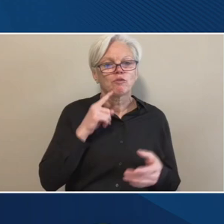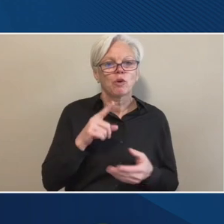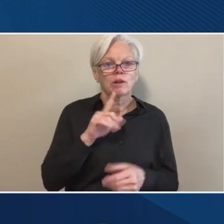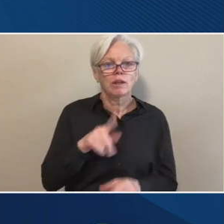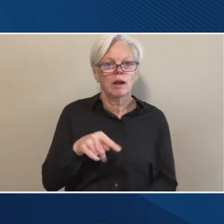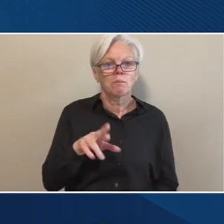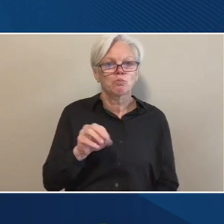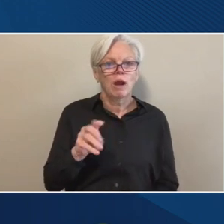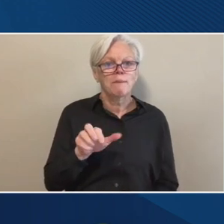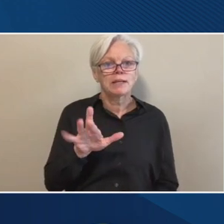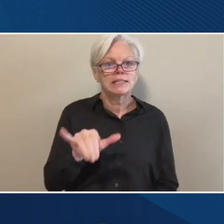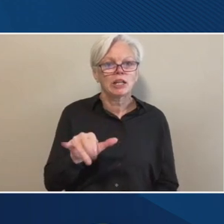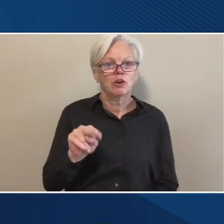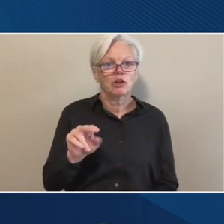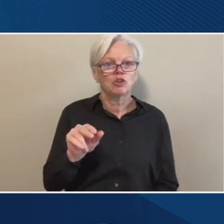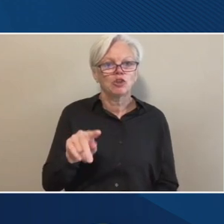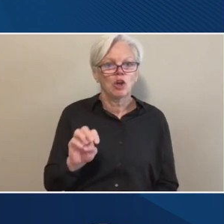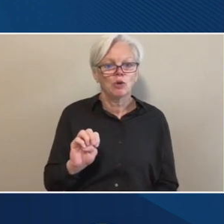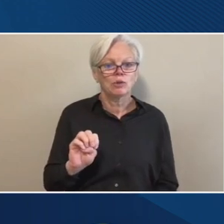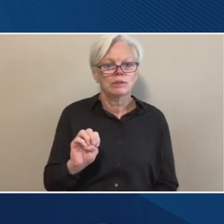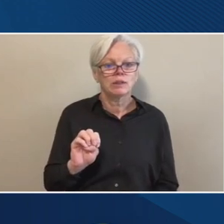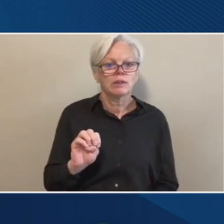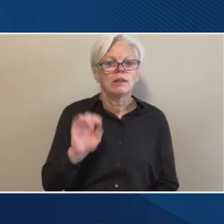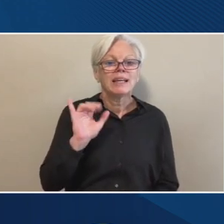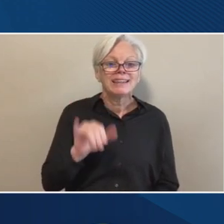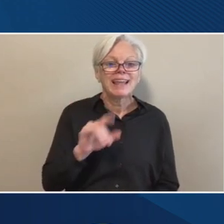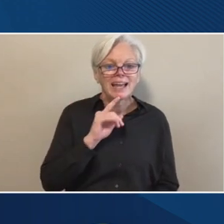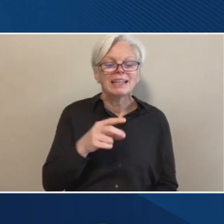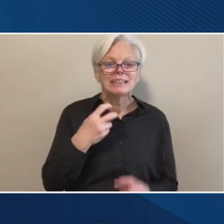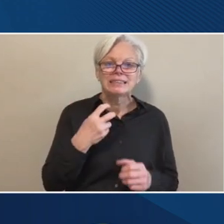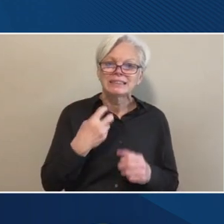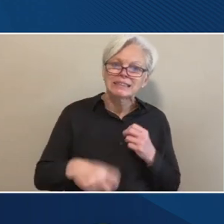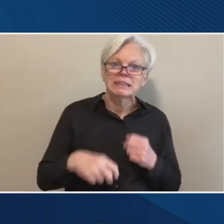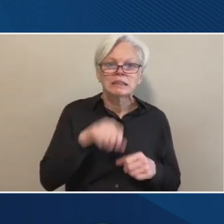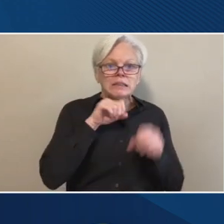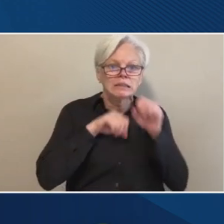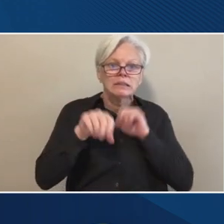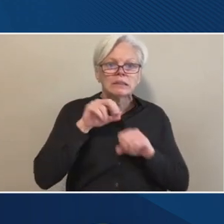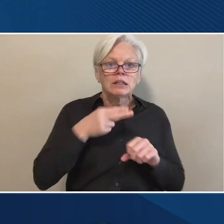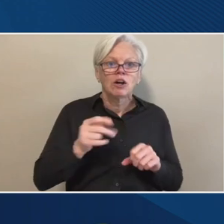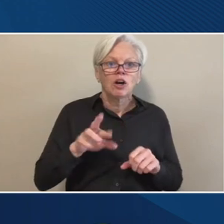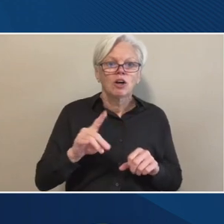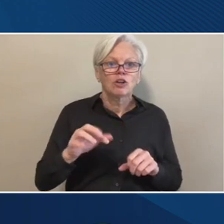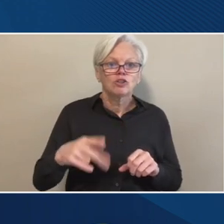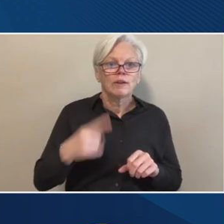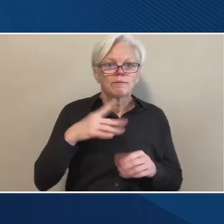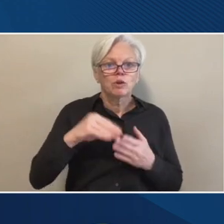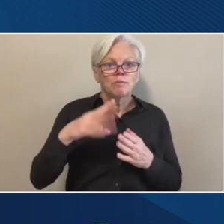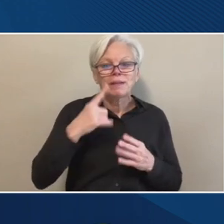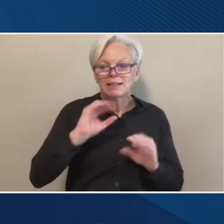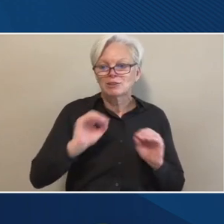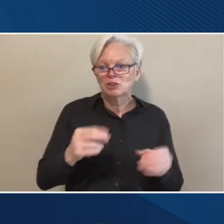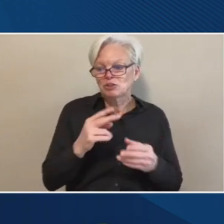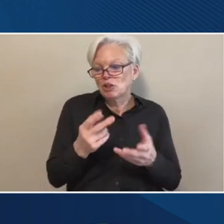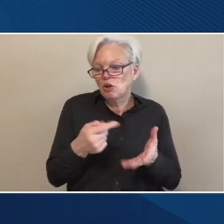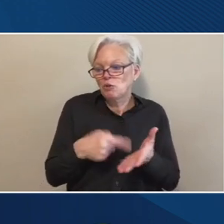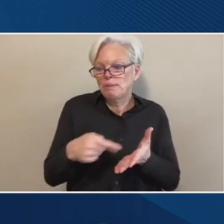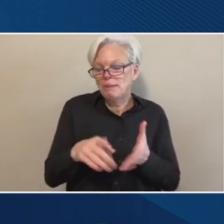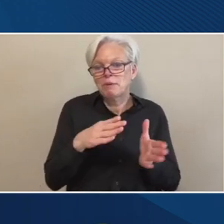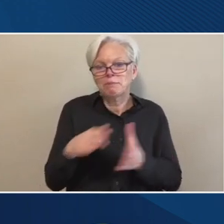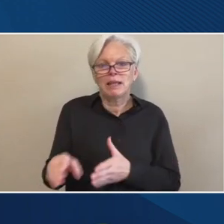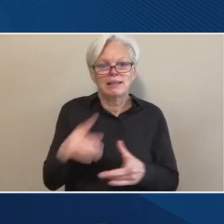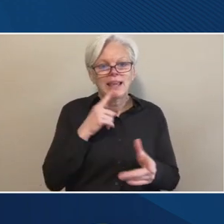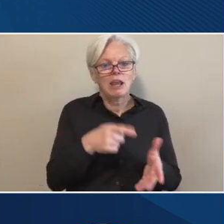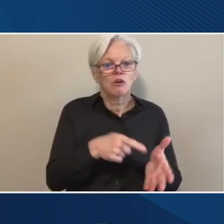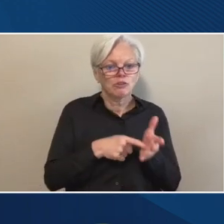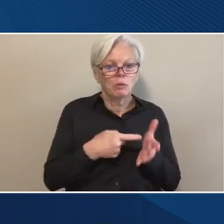hardship for many of our clients because there is no kind of, um, repayment plan. They are required to immediately repay the full